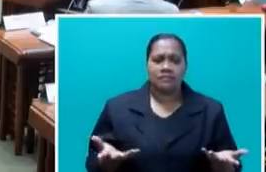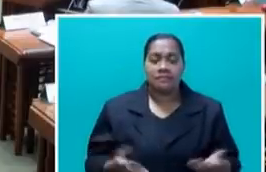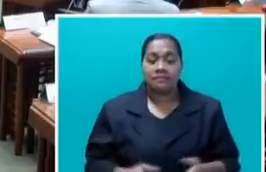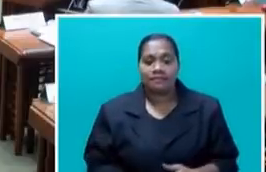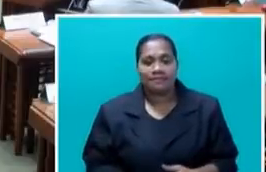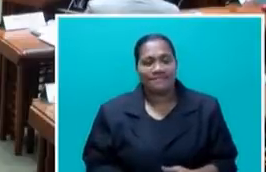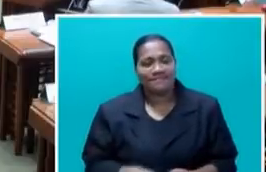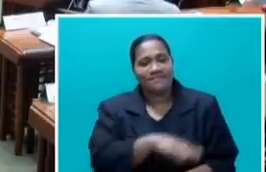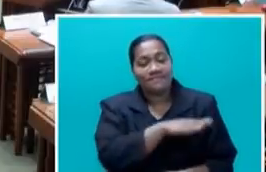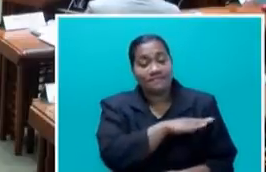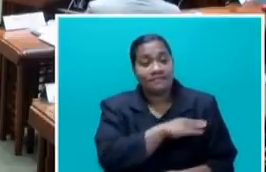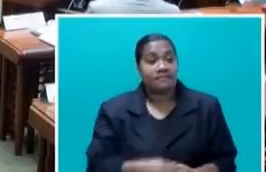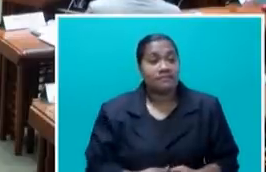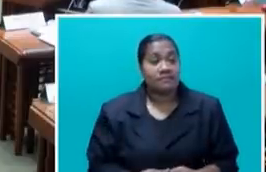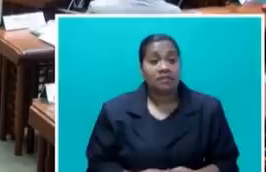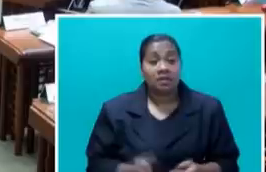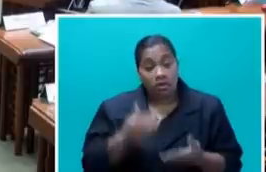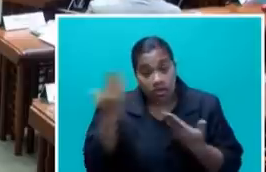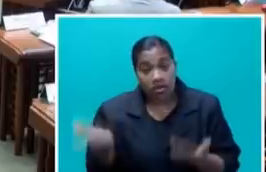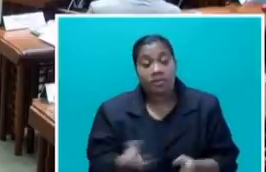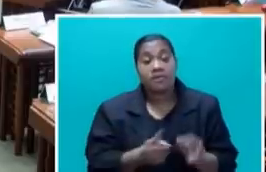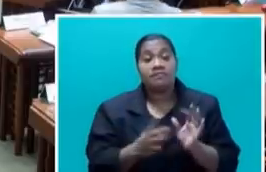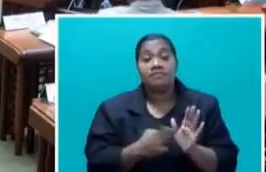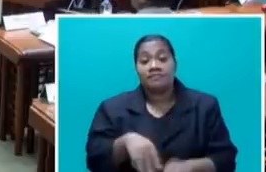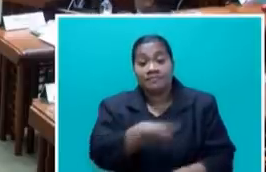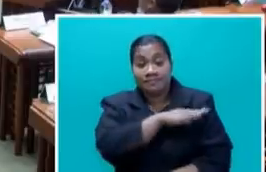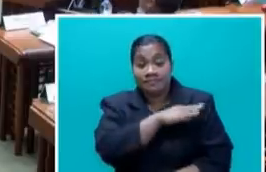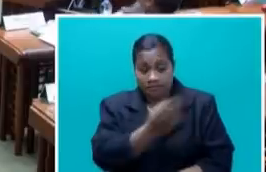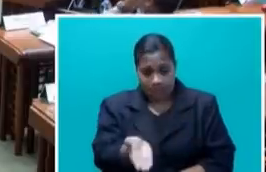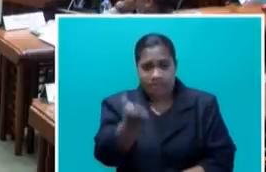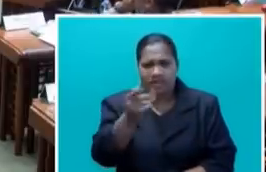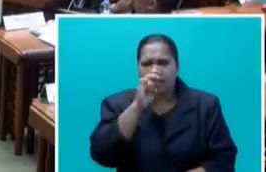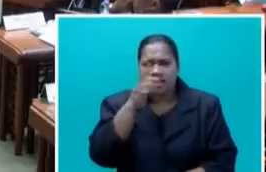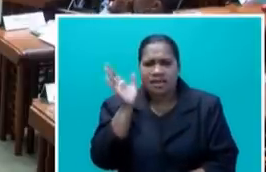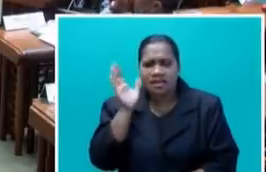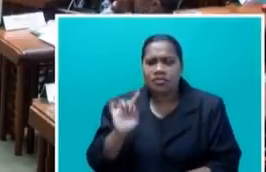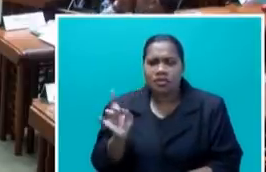Honourable Prime Minister, you... You have the floor. I can't hear what was being said.